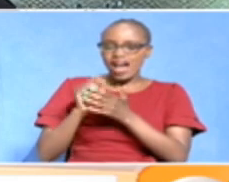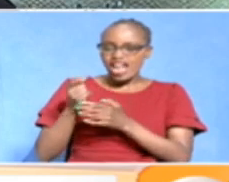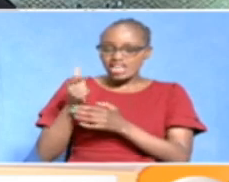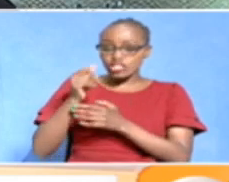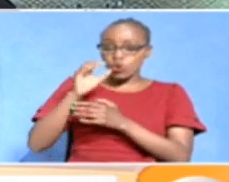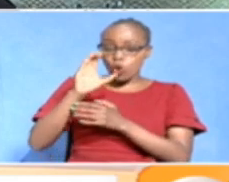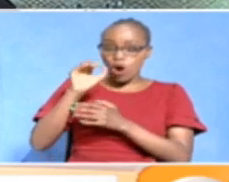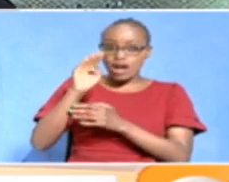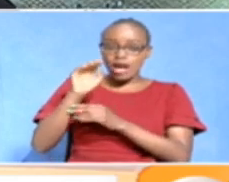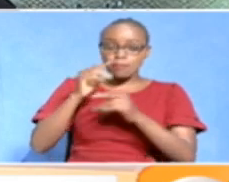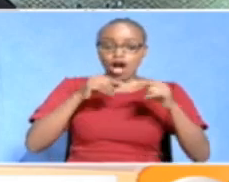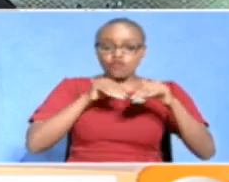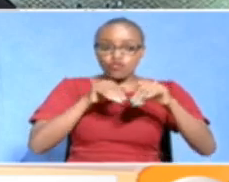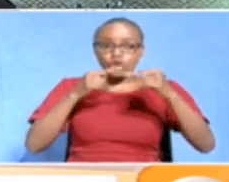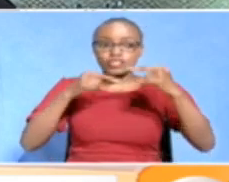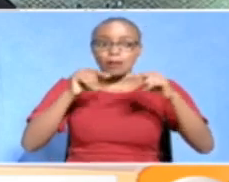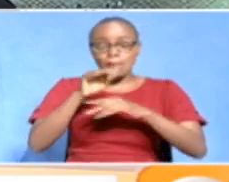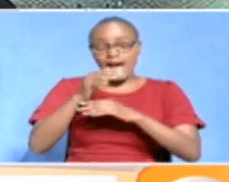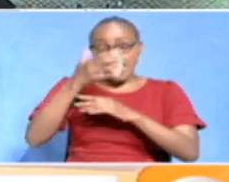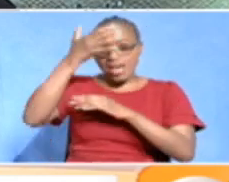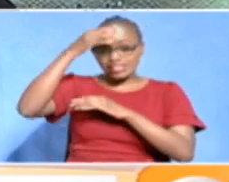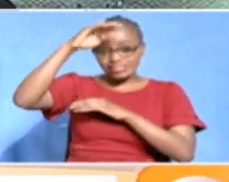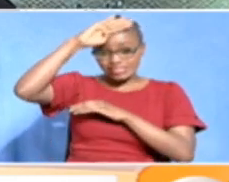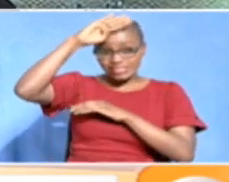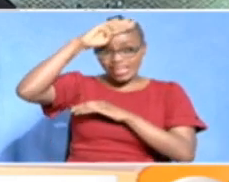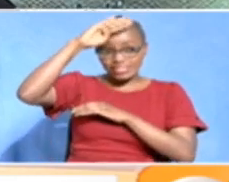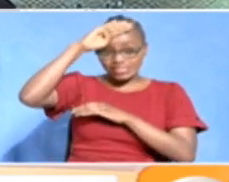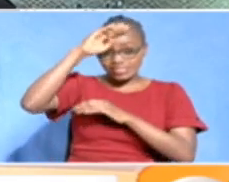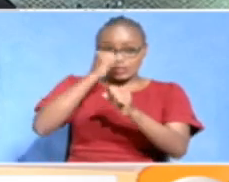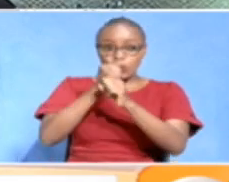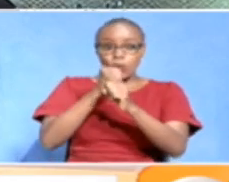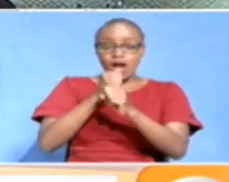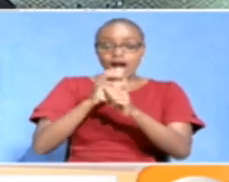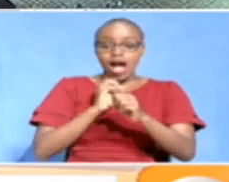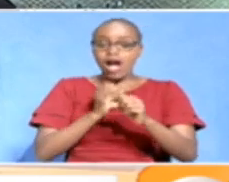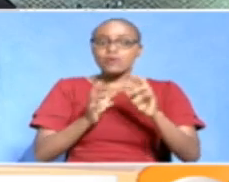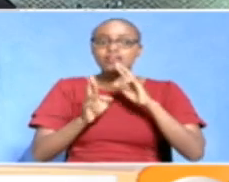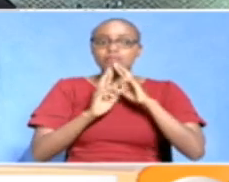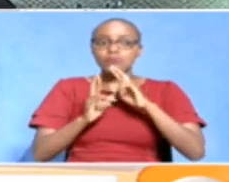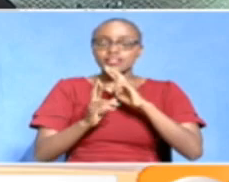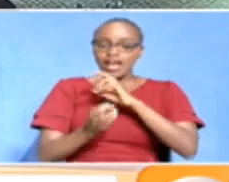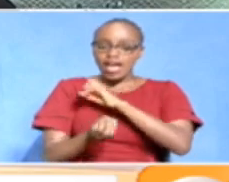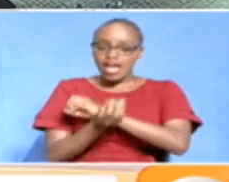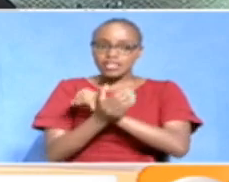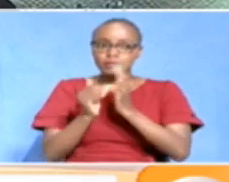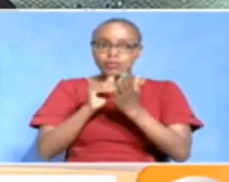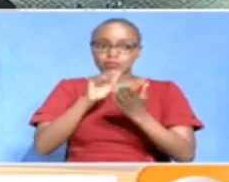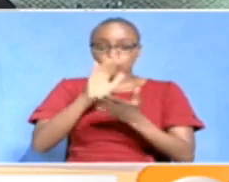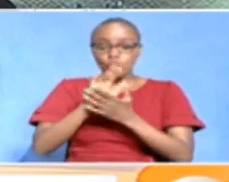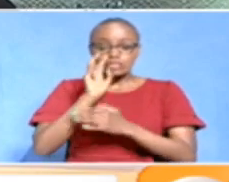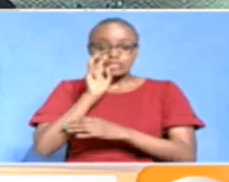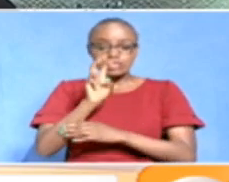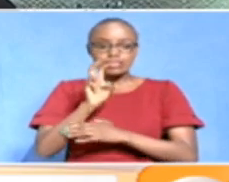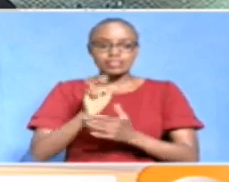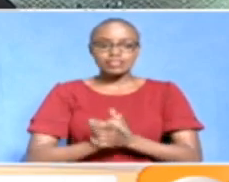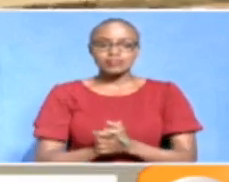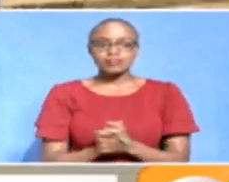piloting following the success of their cab ventures. Faisal Mohamed has more on this. Take a look.